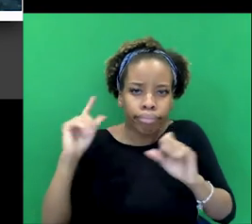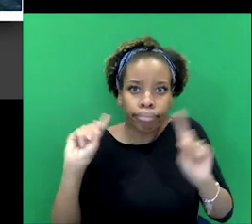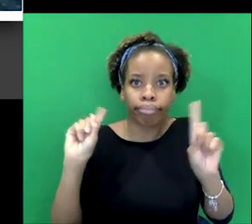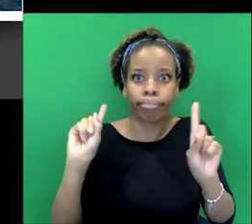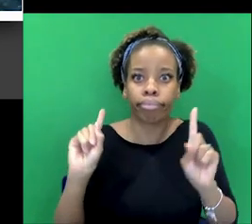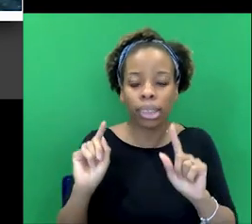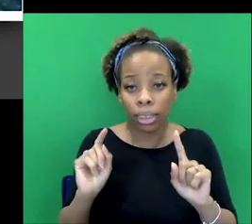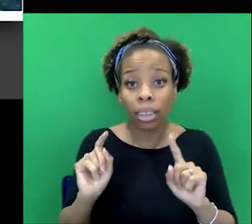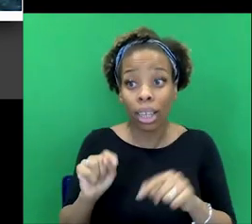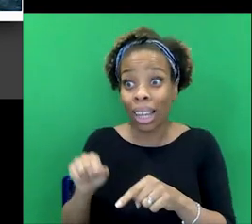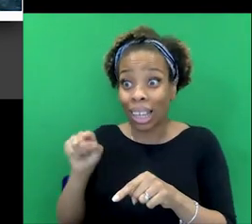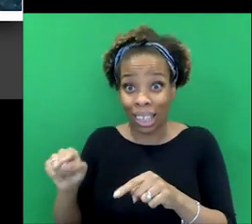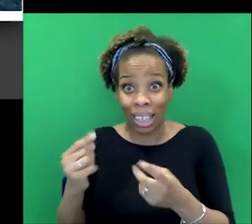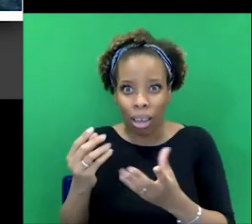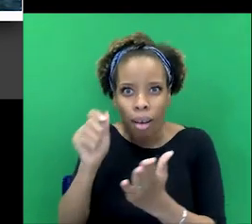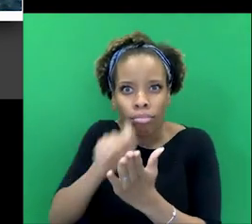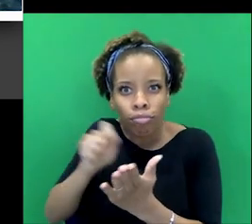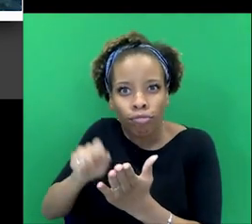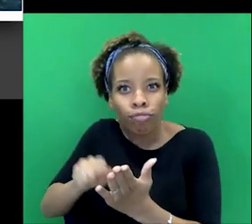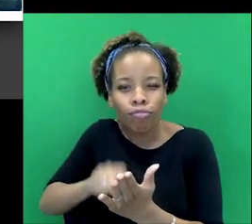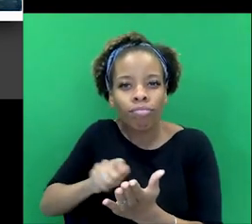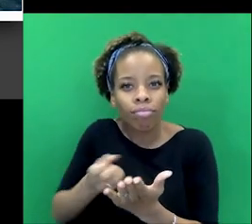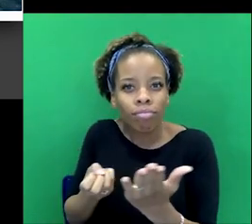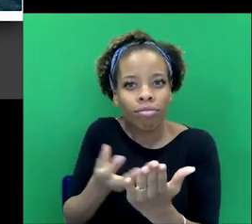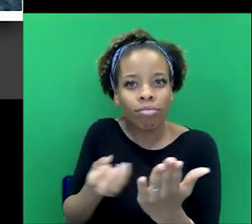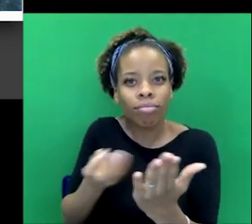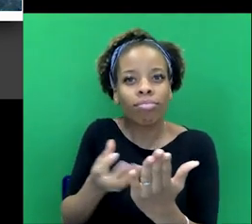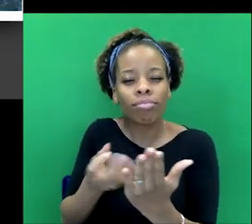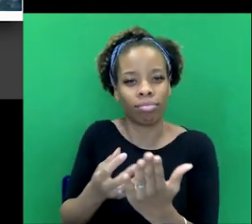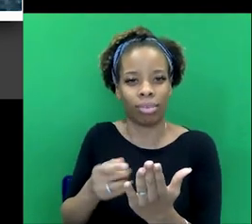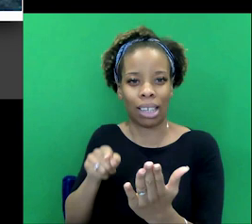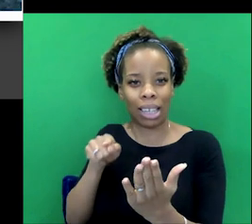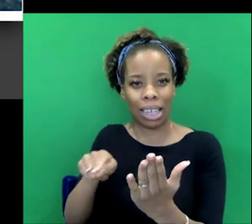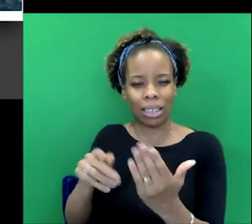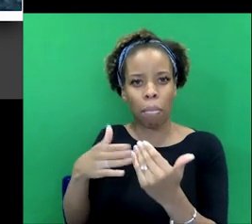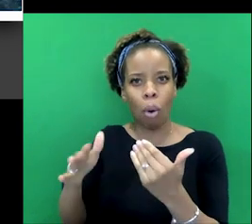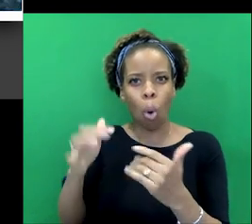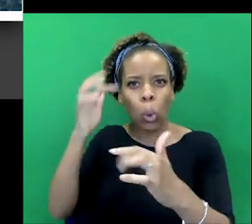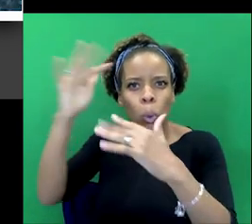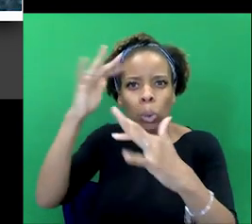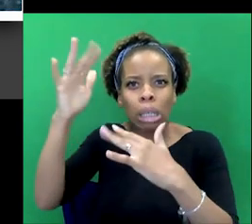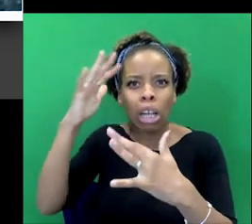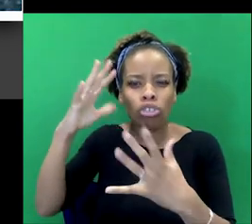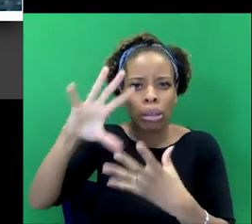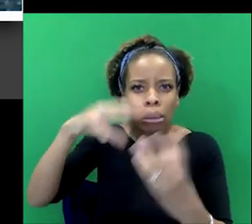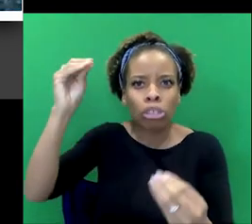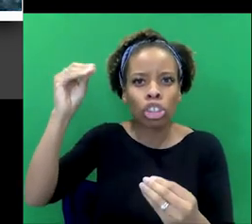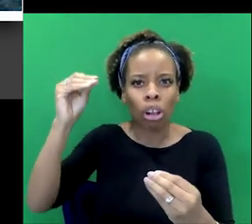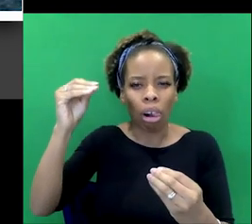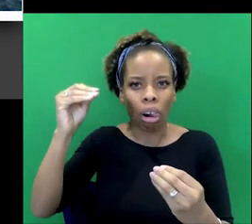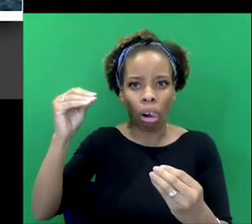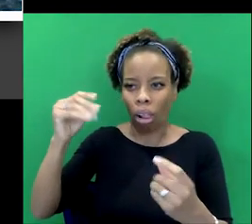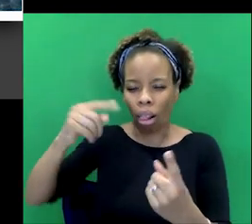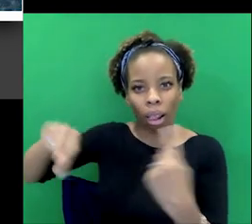expression to that interest in the more kind of supernatural, spiritual side of things.